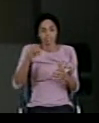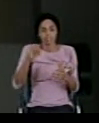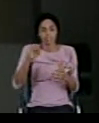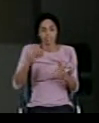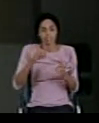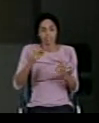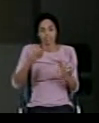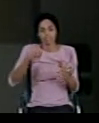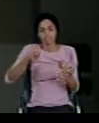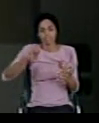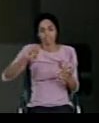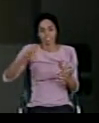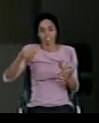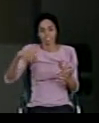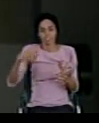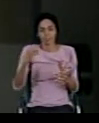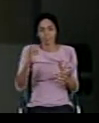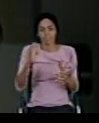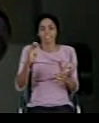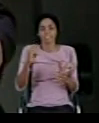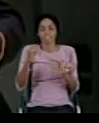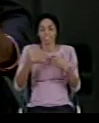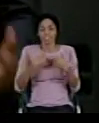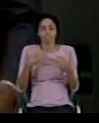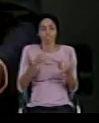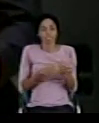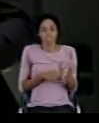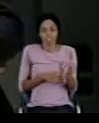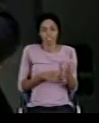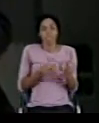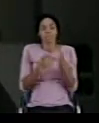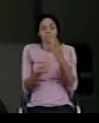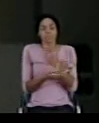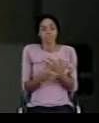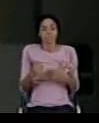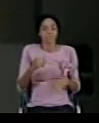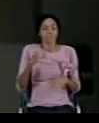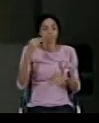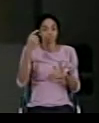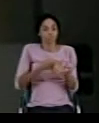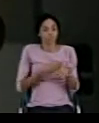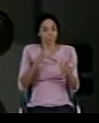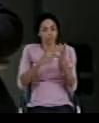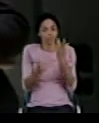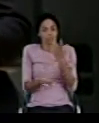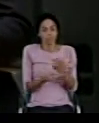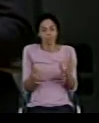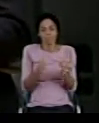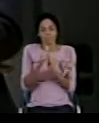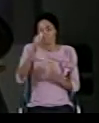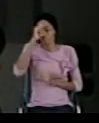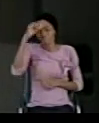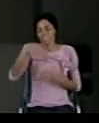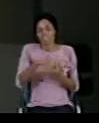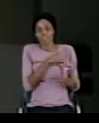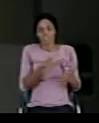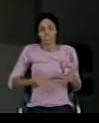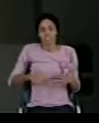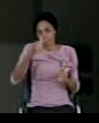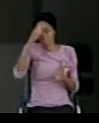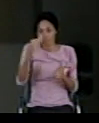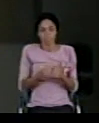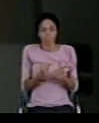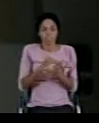our father in the lodge, we used to have this two-day program, monthly program. And I remembered that in